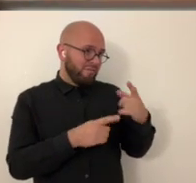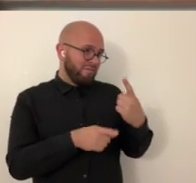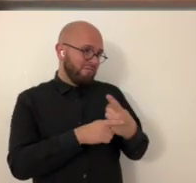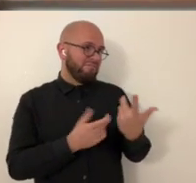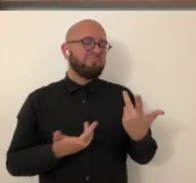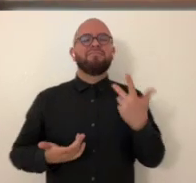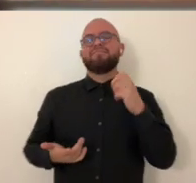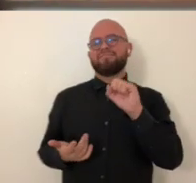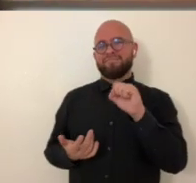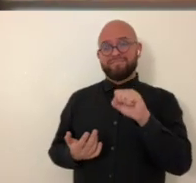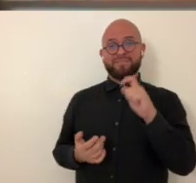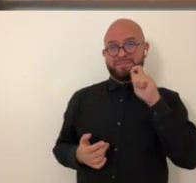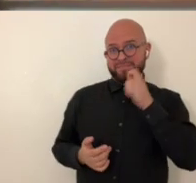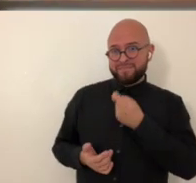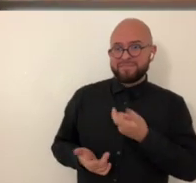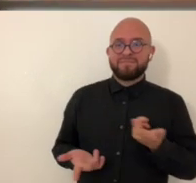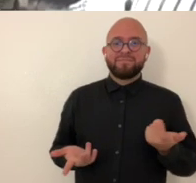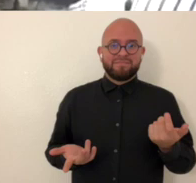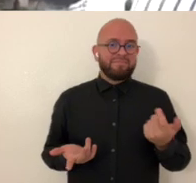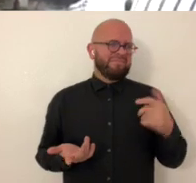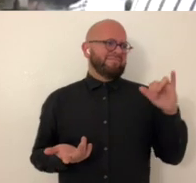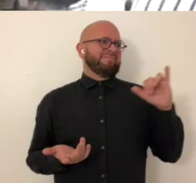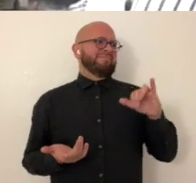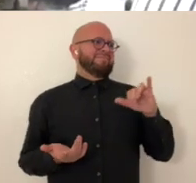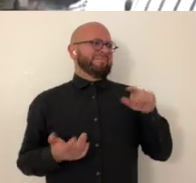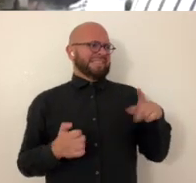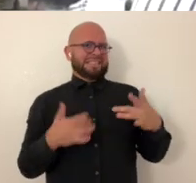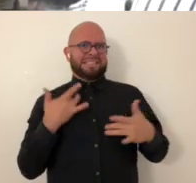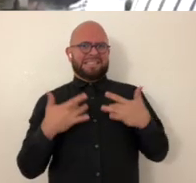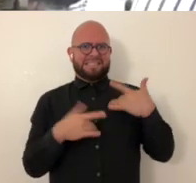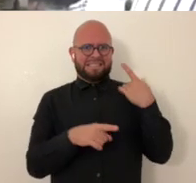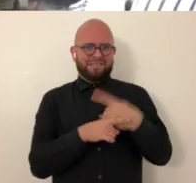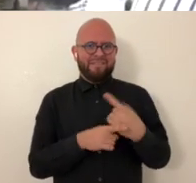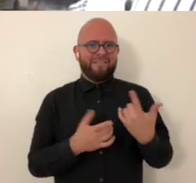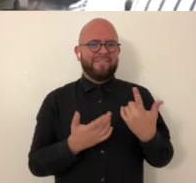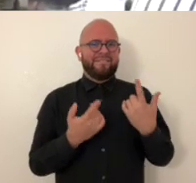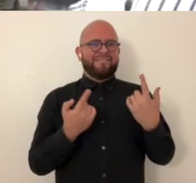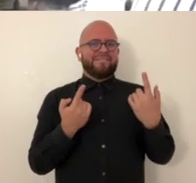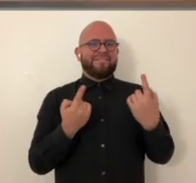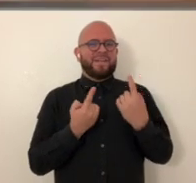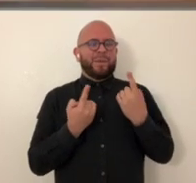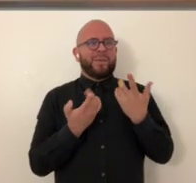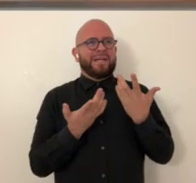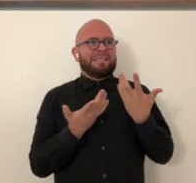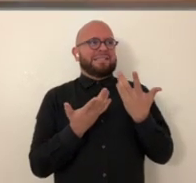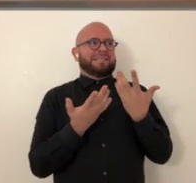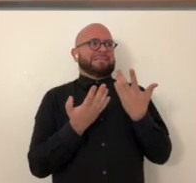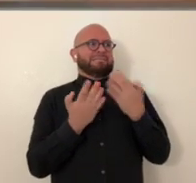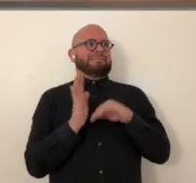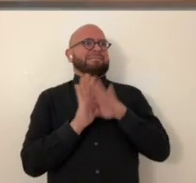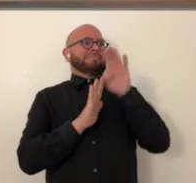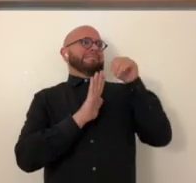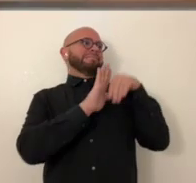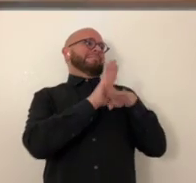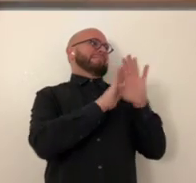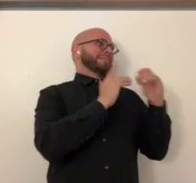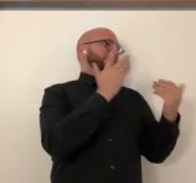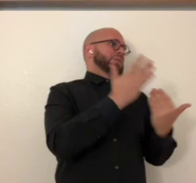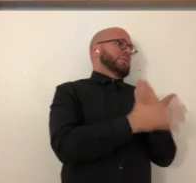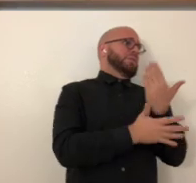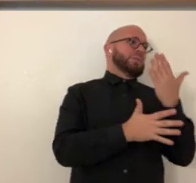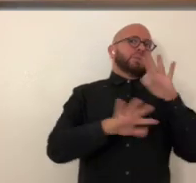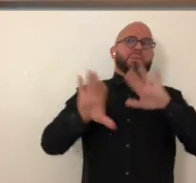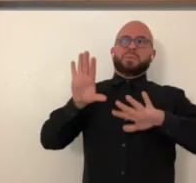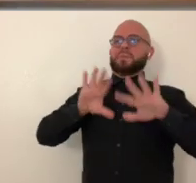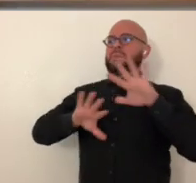but something that certainly is a work in progress for sure neat i know that's that's kind of exciting right to have it